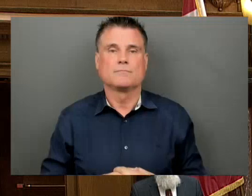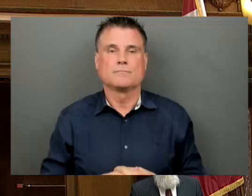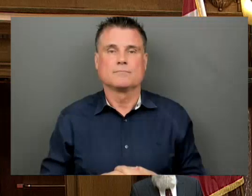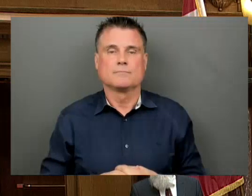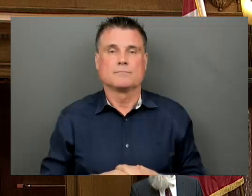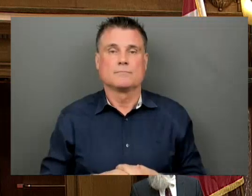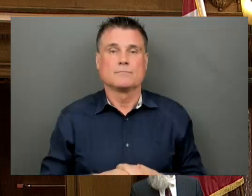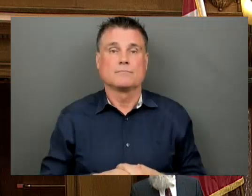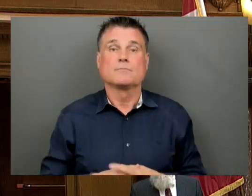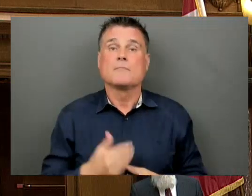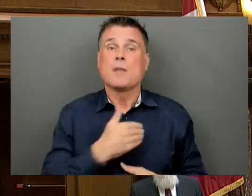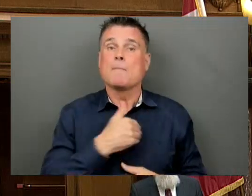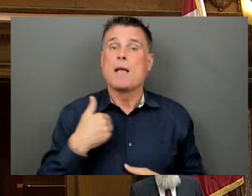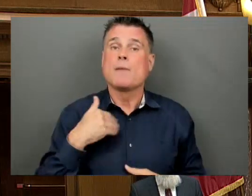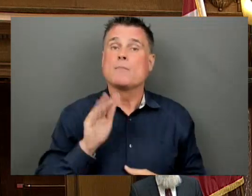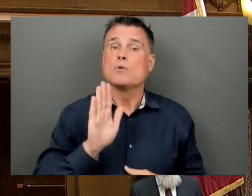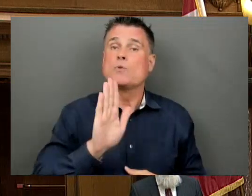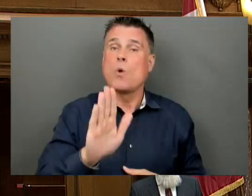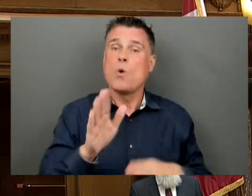Mr.